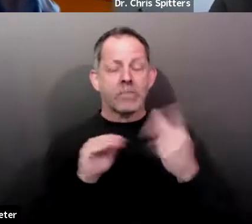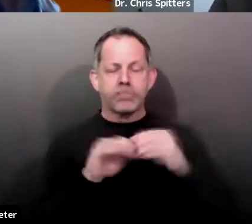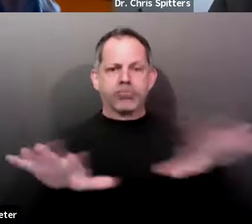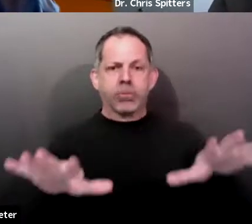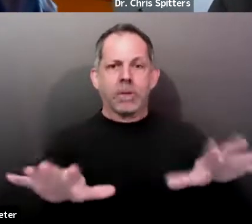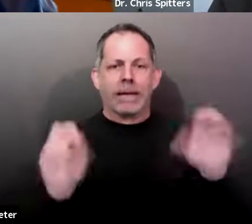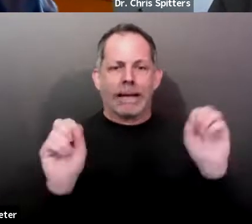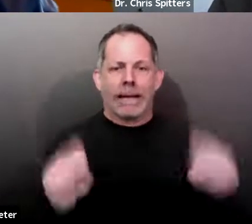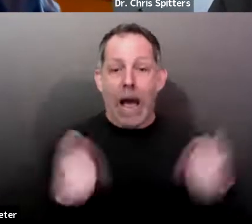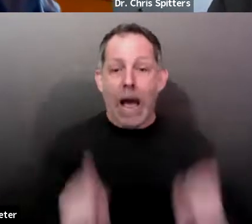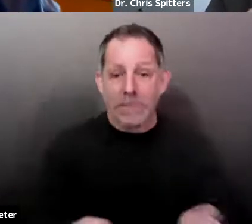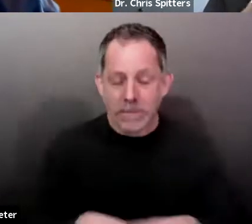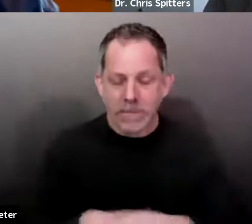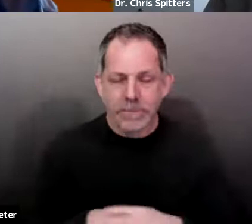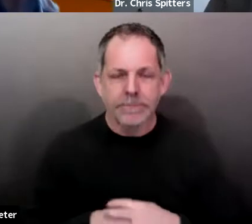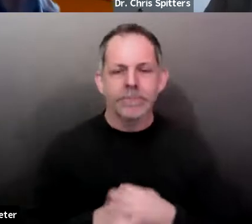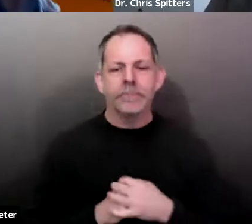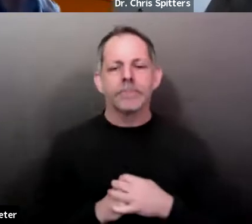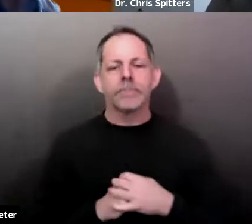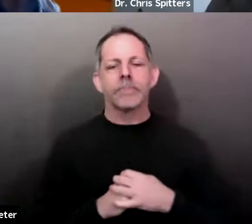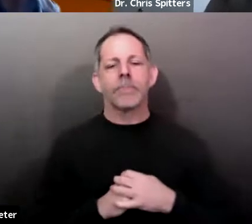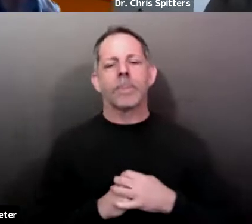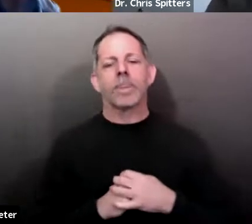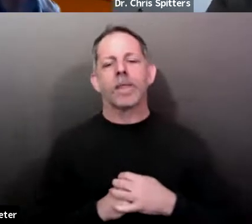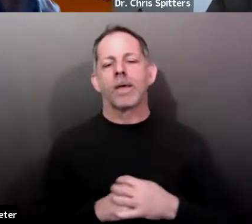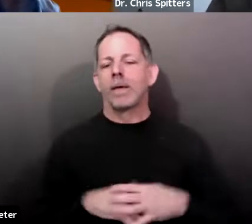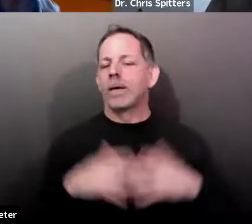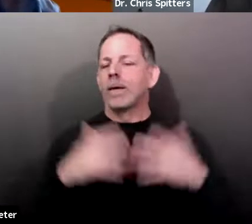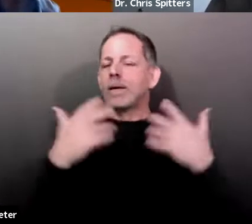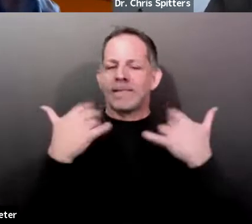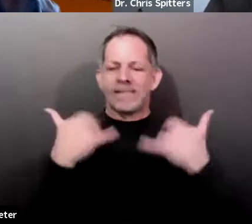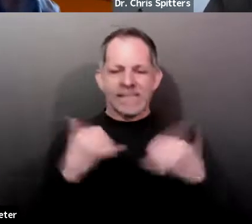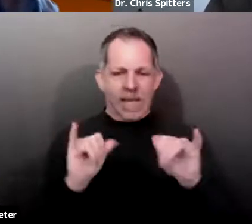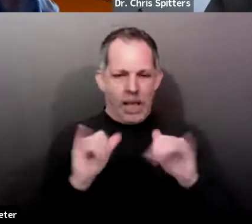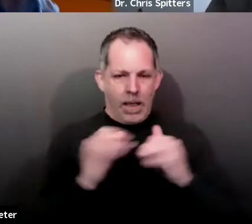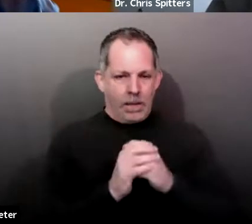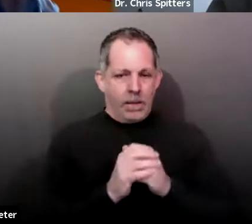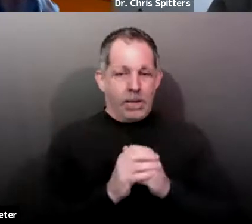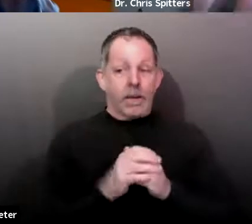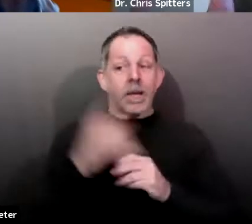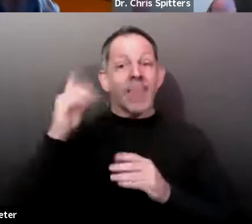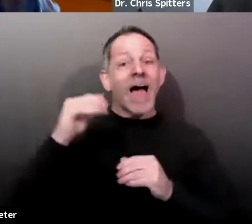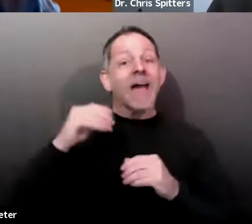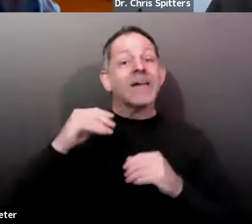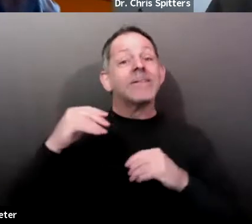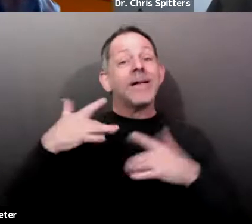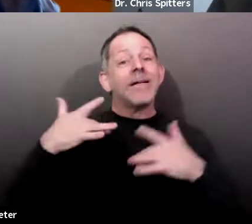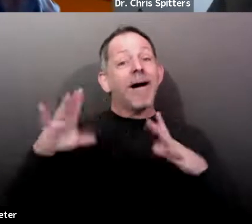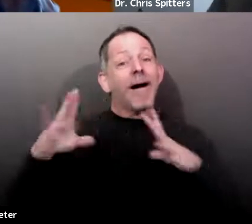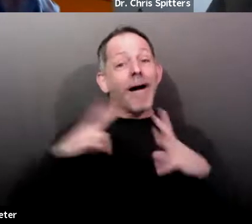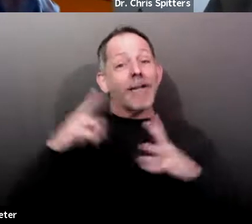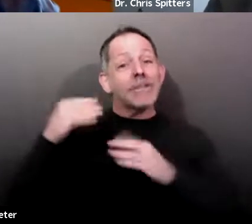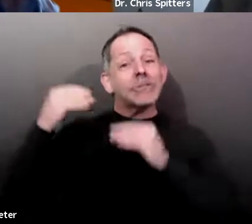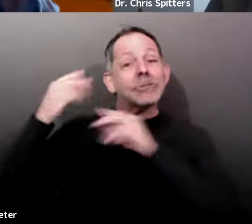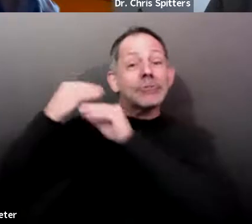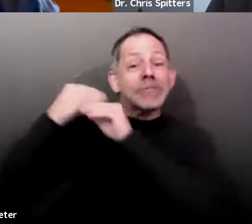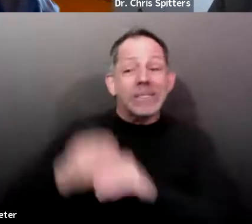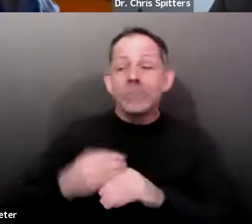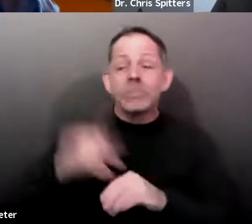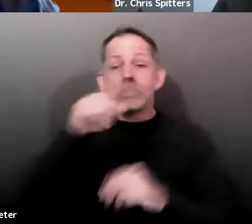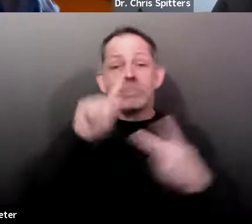get together, whether it's a, or, you know, a traditional holiday or a football game, or, you know,